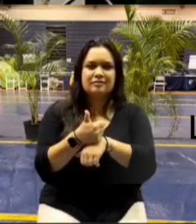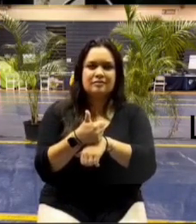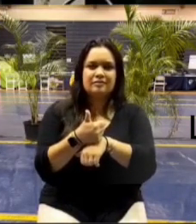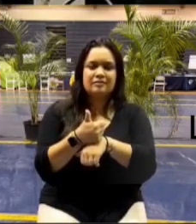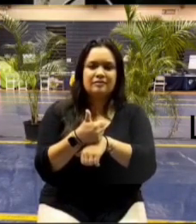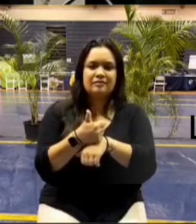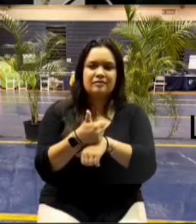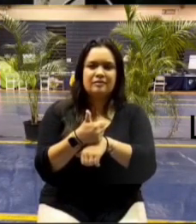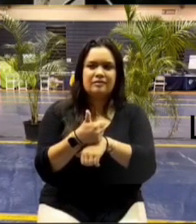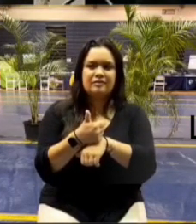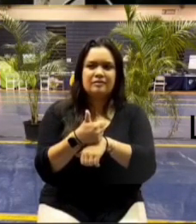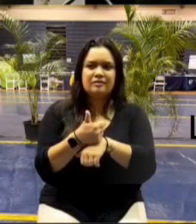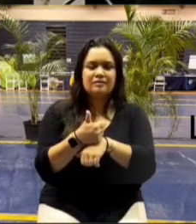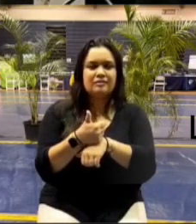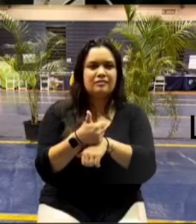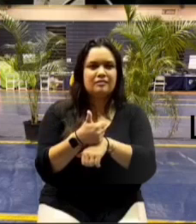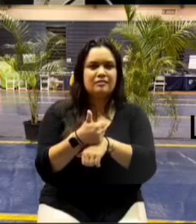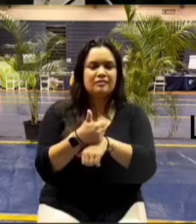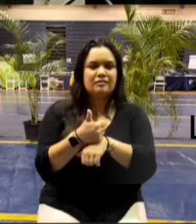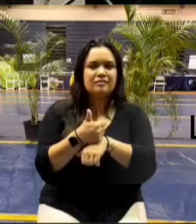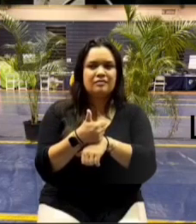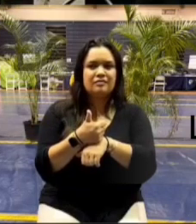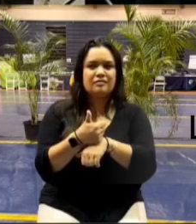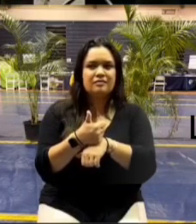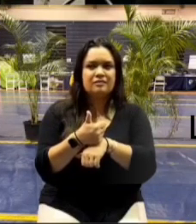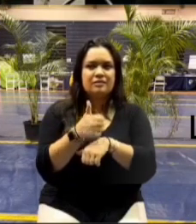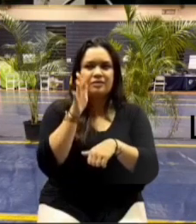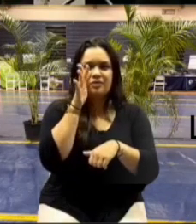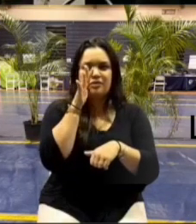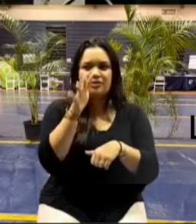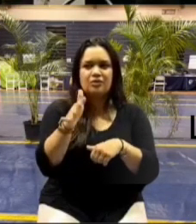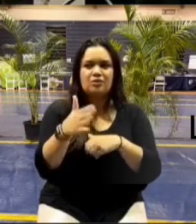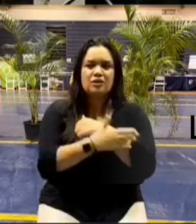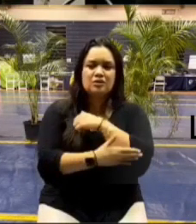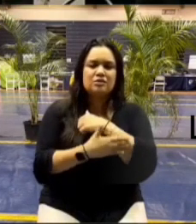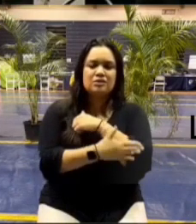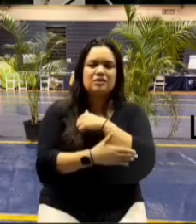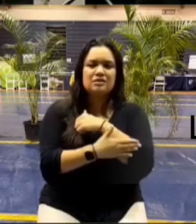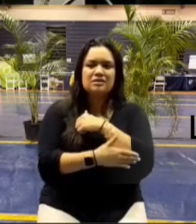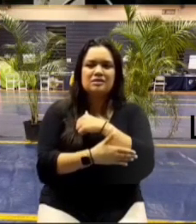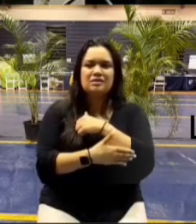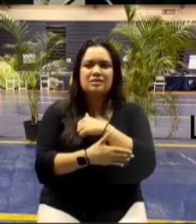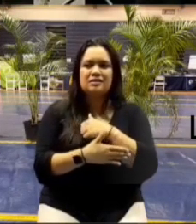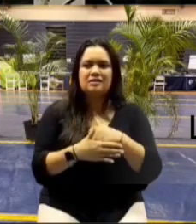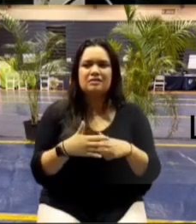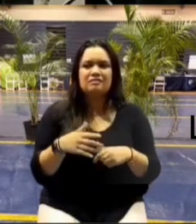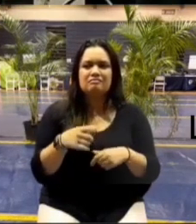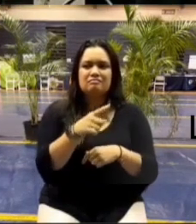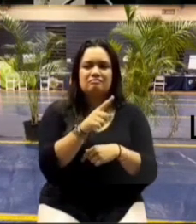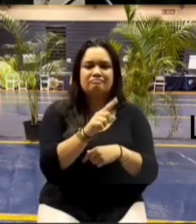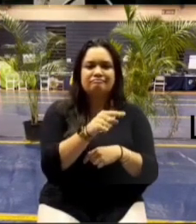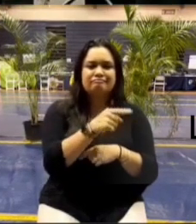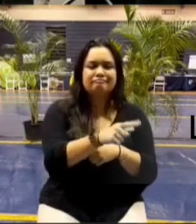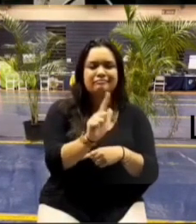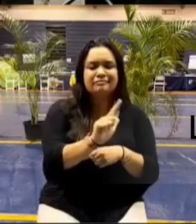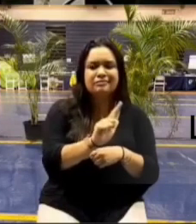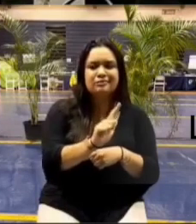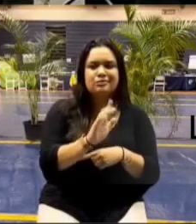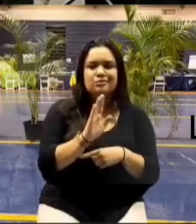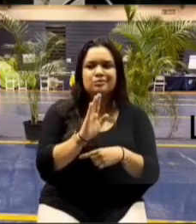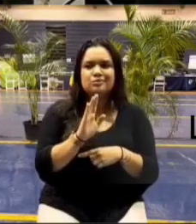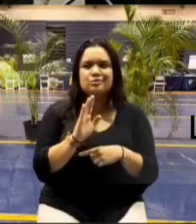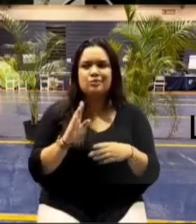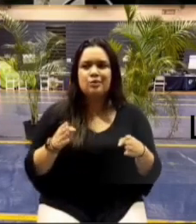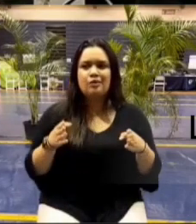um the county is coming in to lahaina to say um widen the road